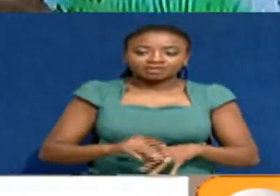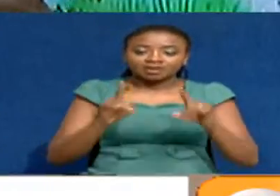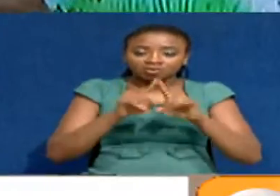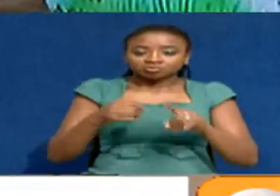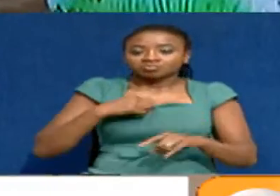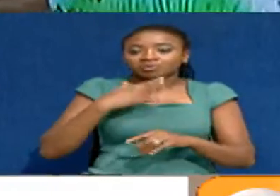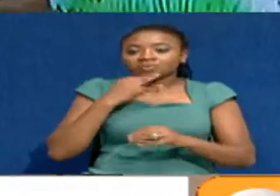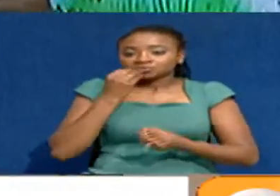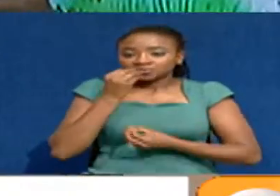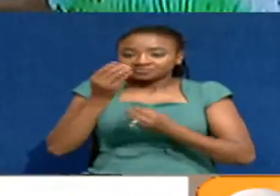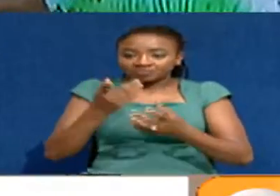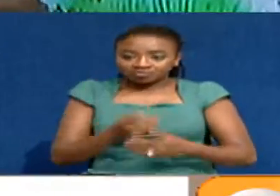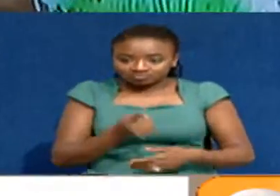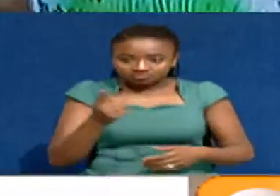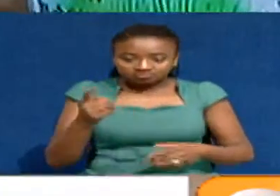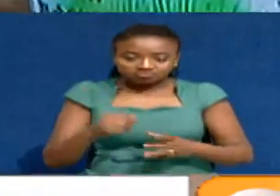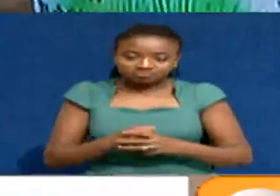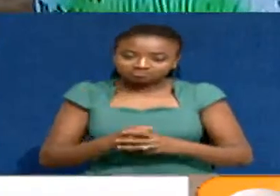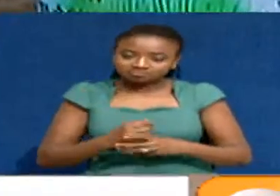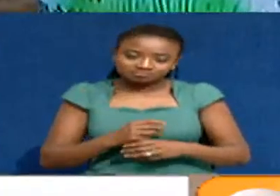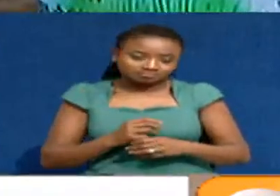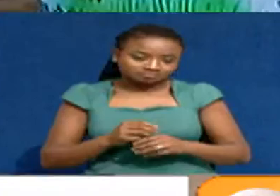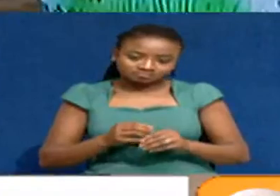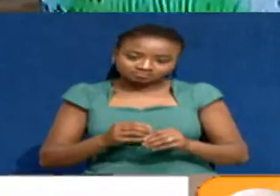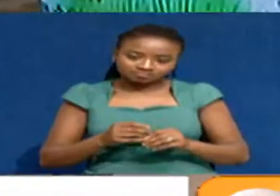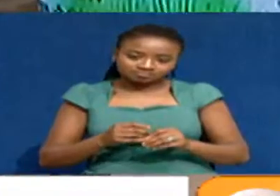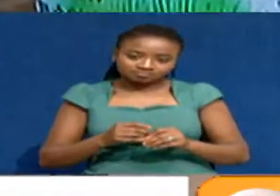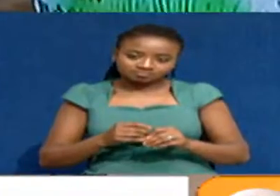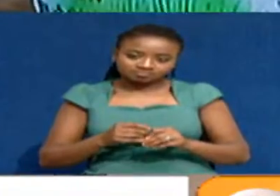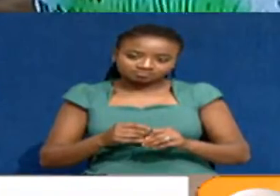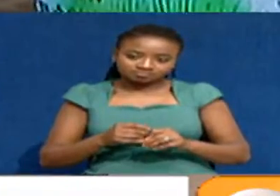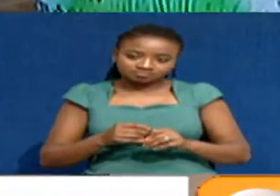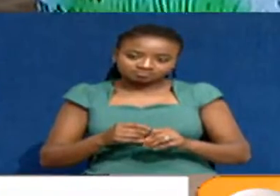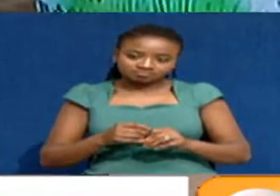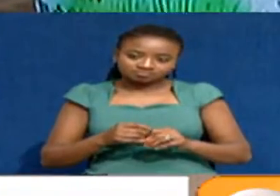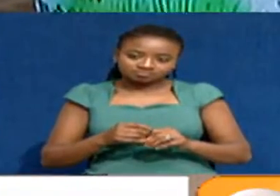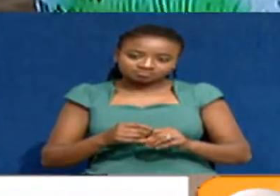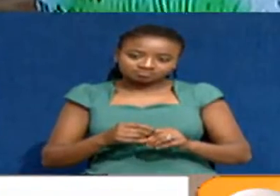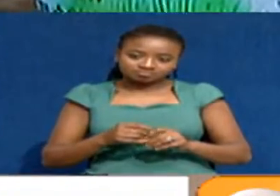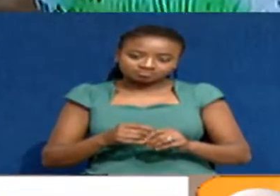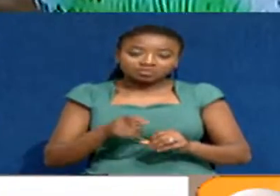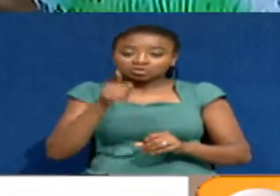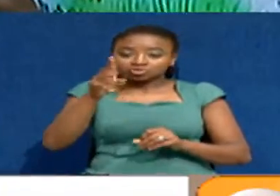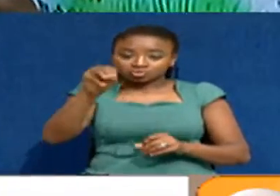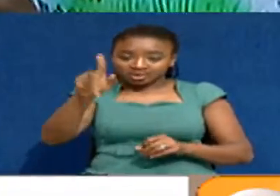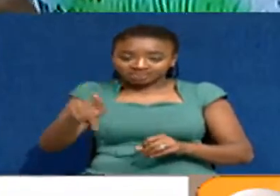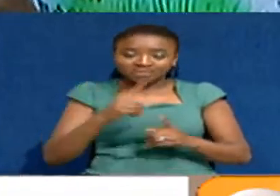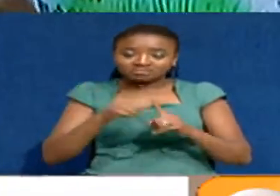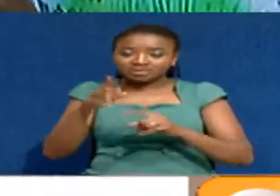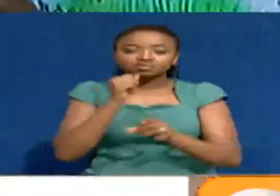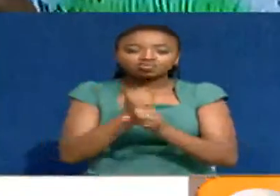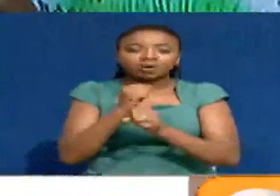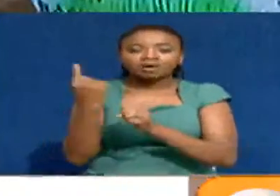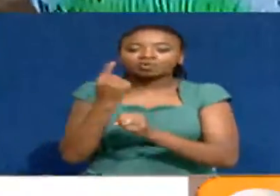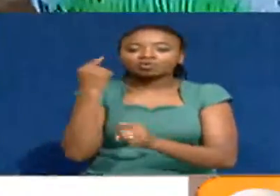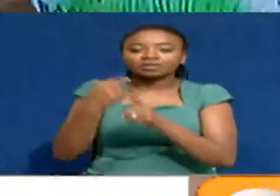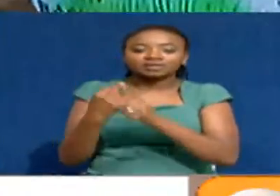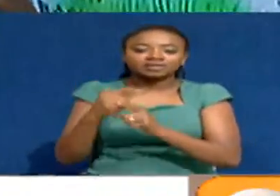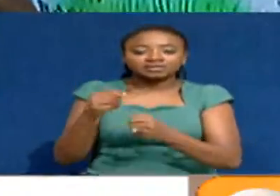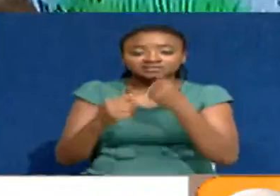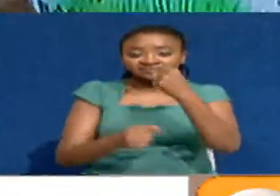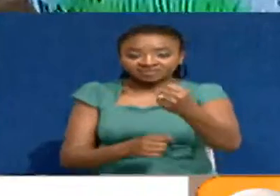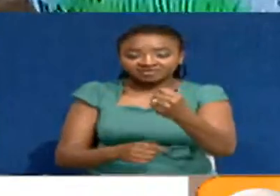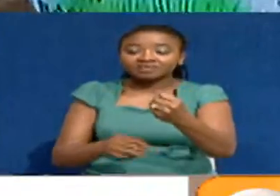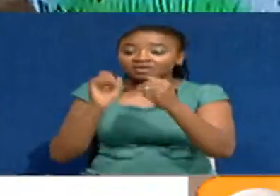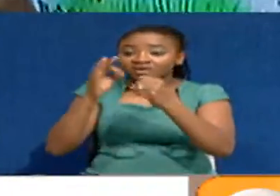tell a lot about Jeremia Keoni. He has a five-year contract with the people of Daragua. He has to go to them